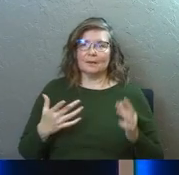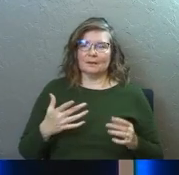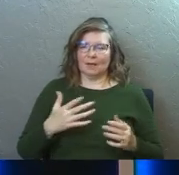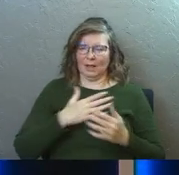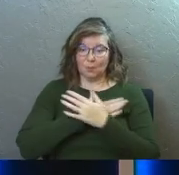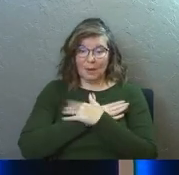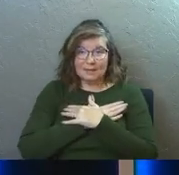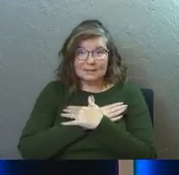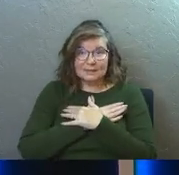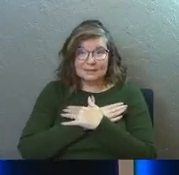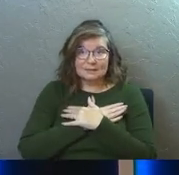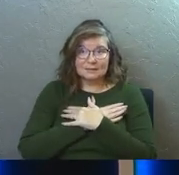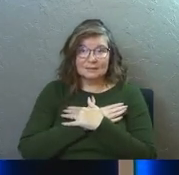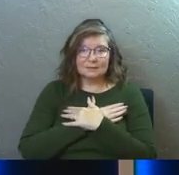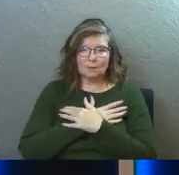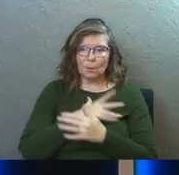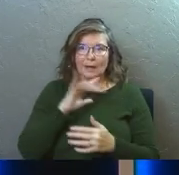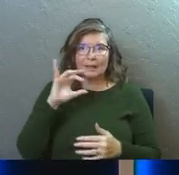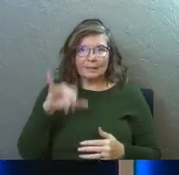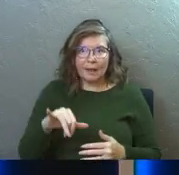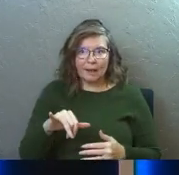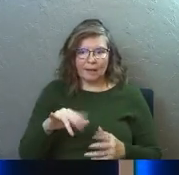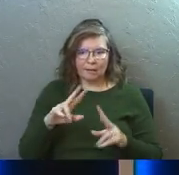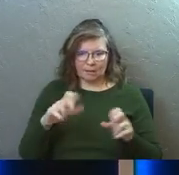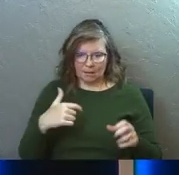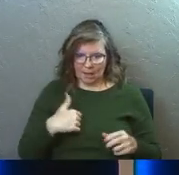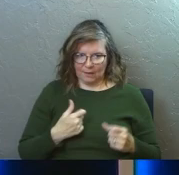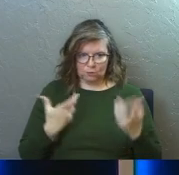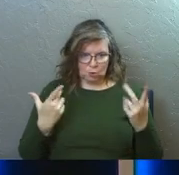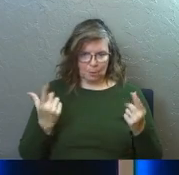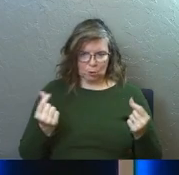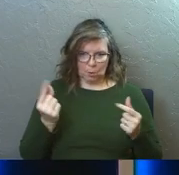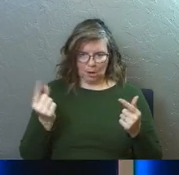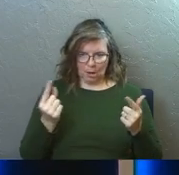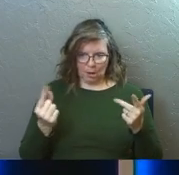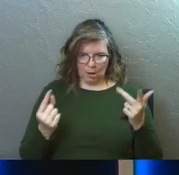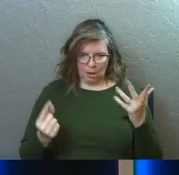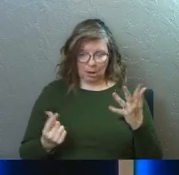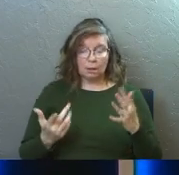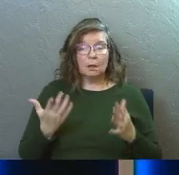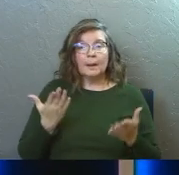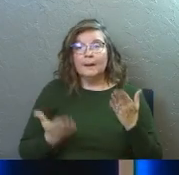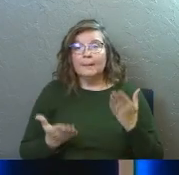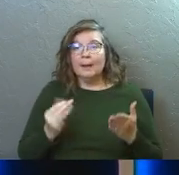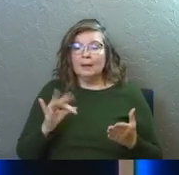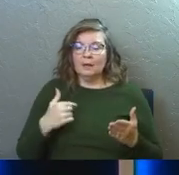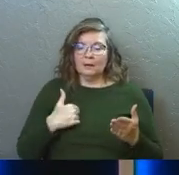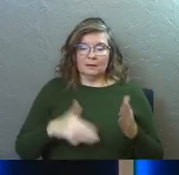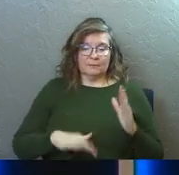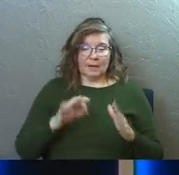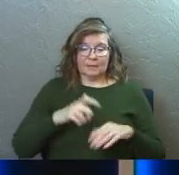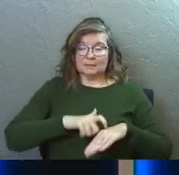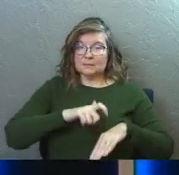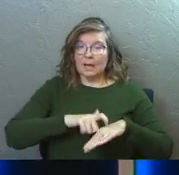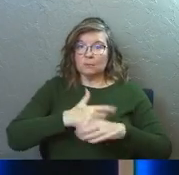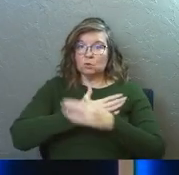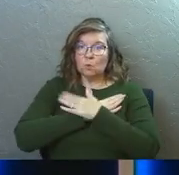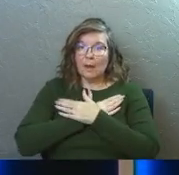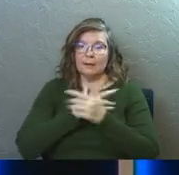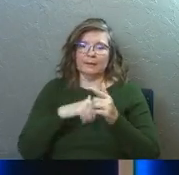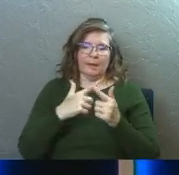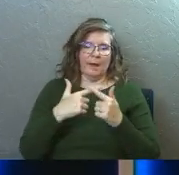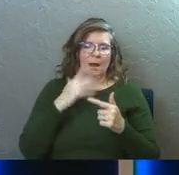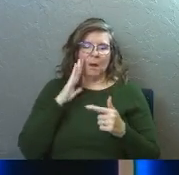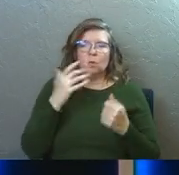I'll rest? What is that? You know what I mean? I've got too much to do. Things like, maybe if I can find some time to rest,